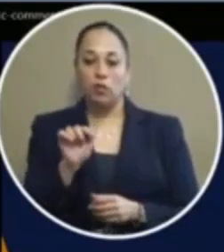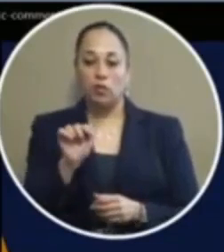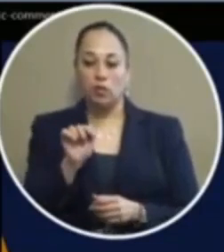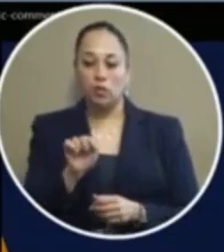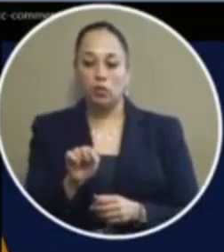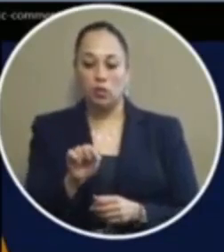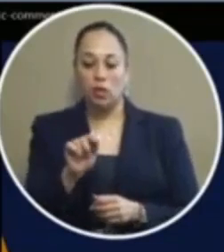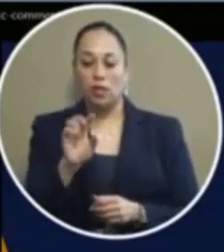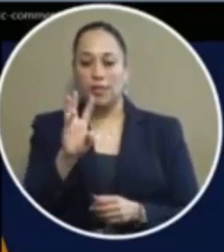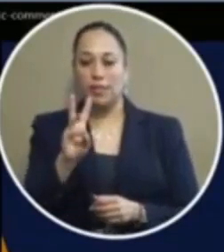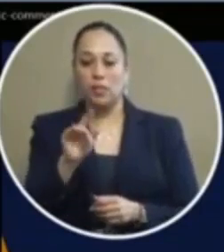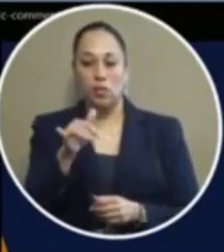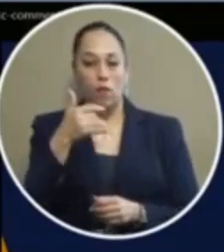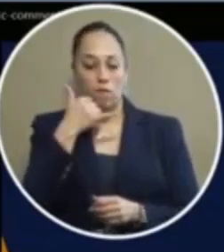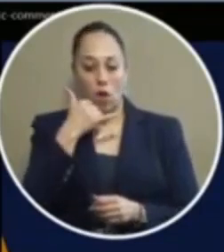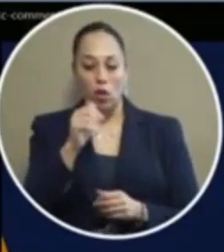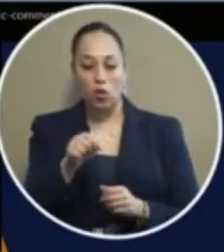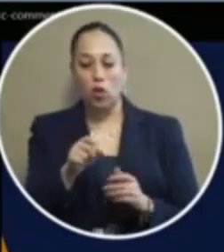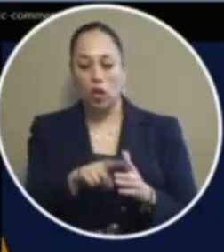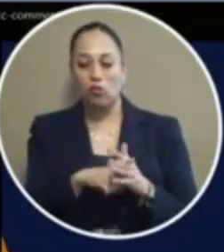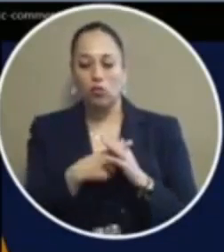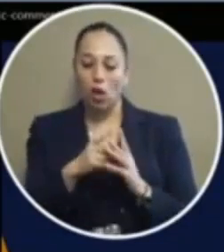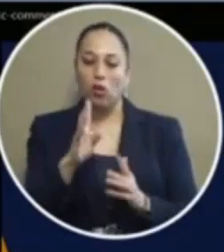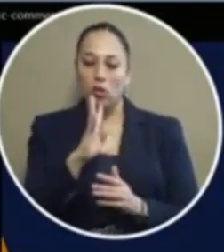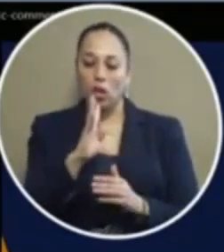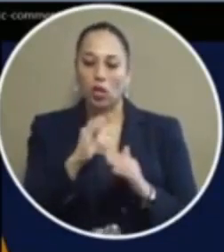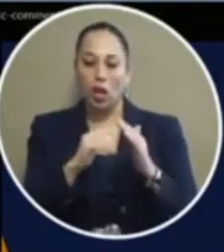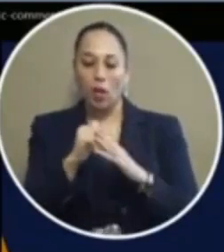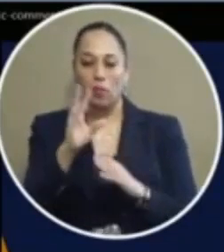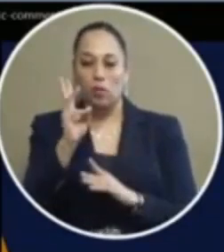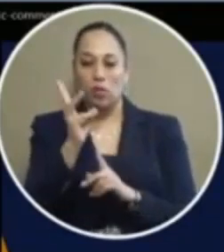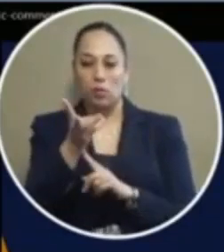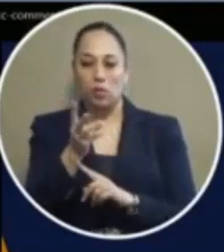to unmute your telephone and you may begin speaking up to six minutes